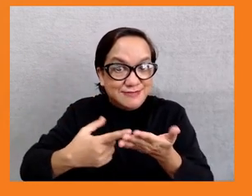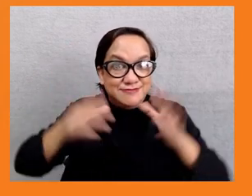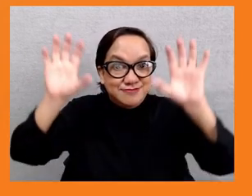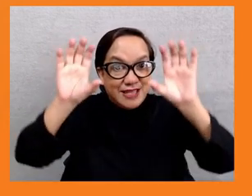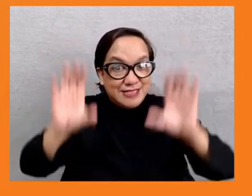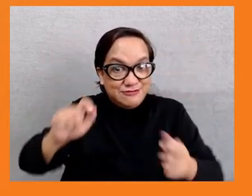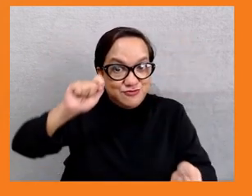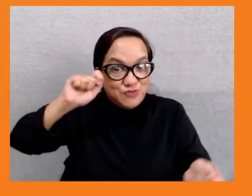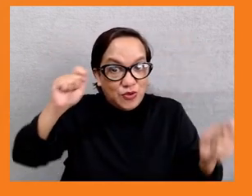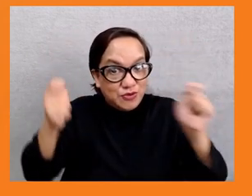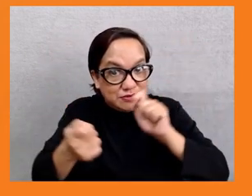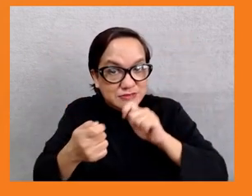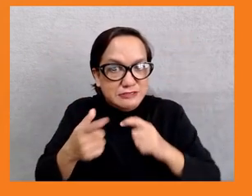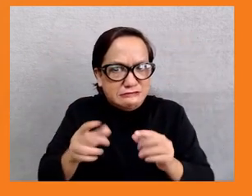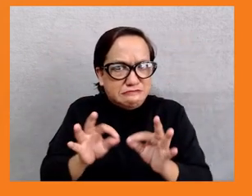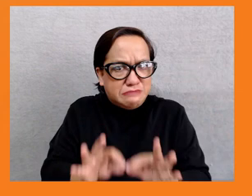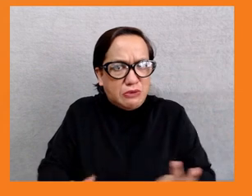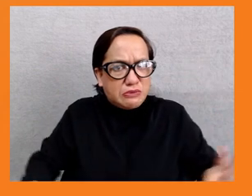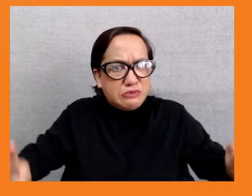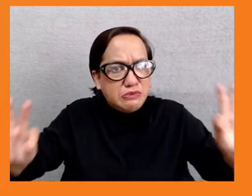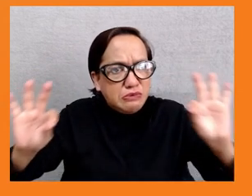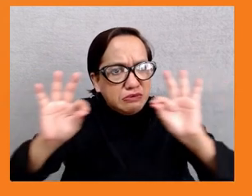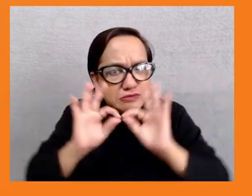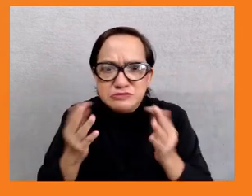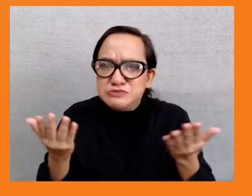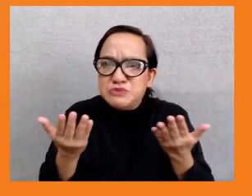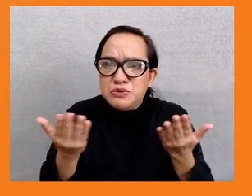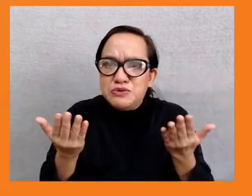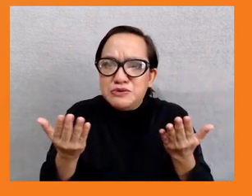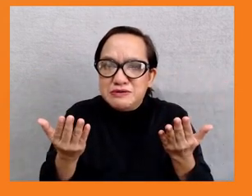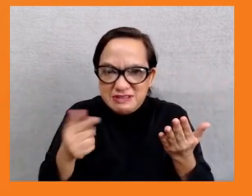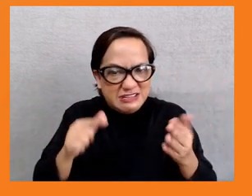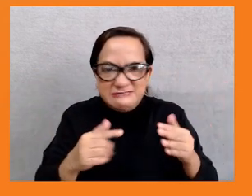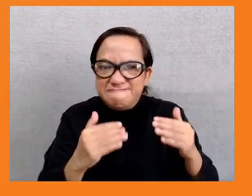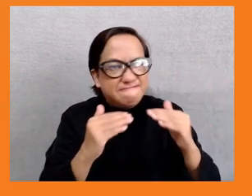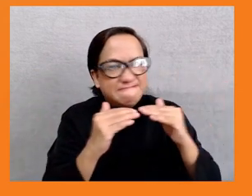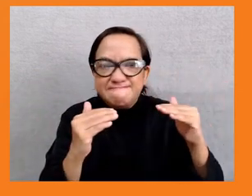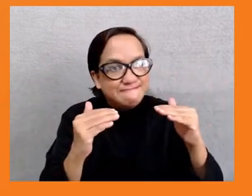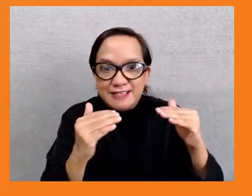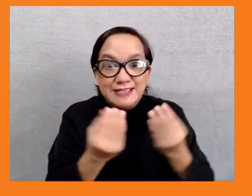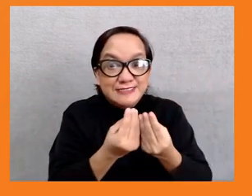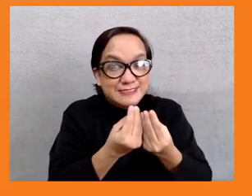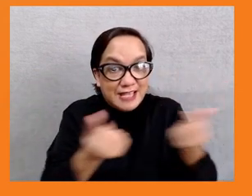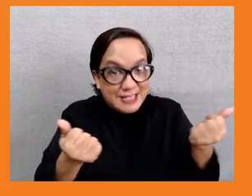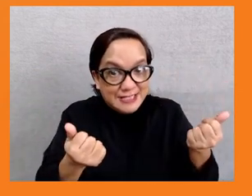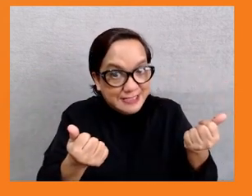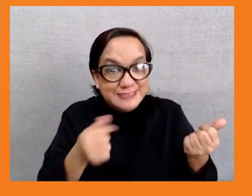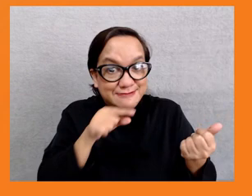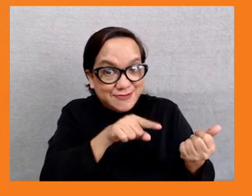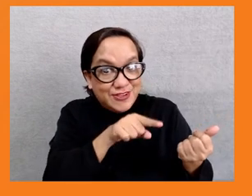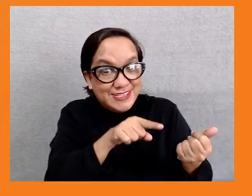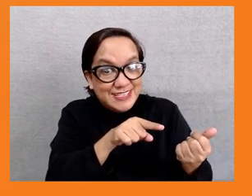the inequality reduction agenda that is being is the topic of today's session.